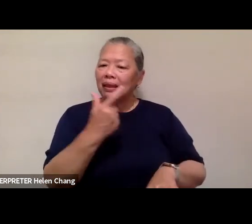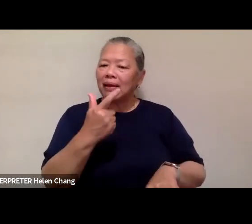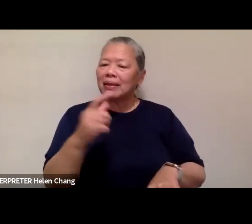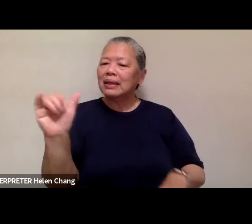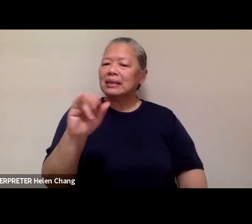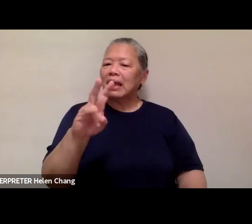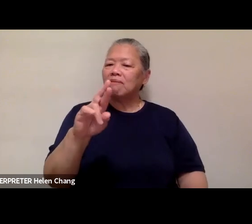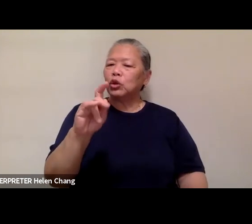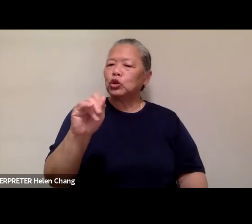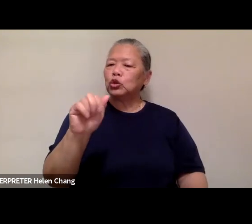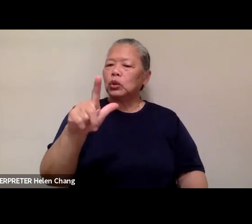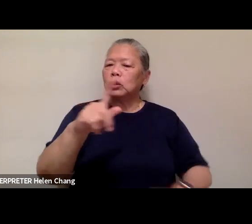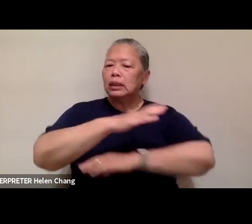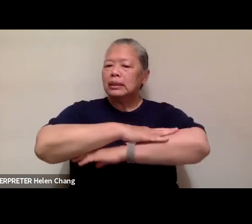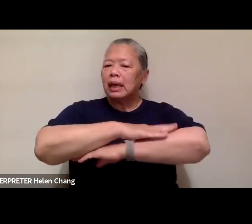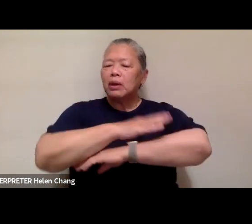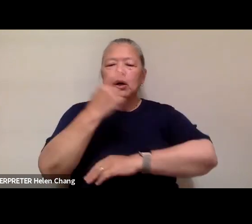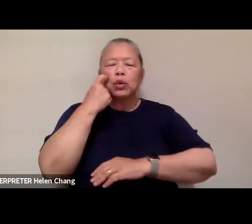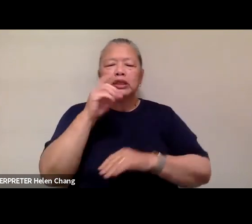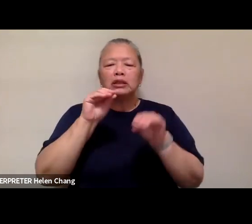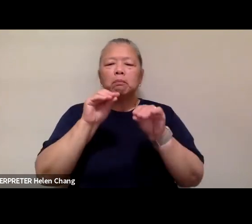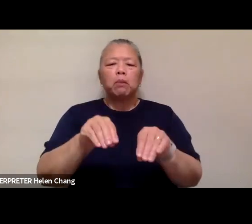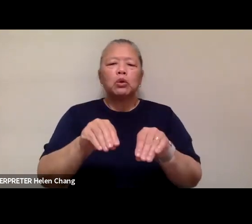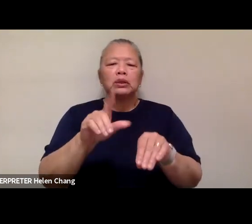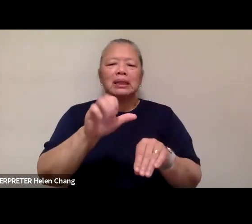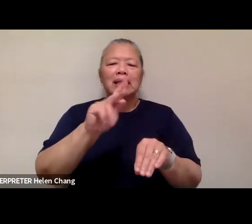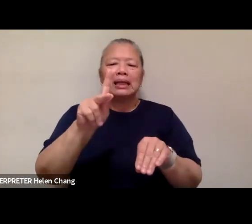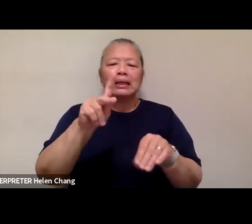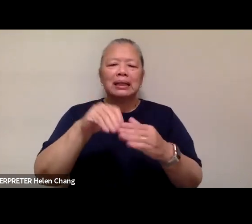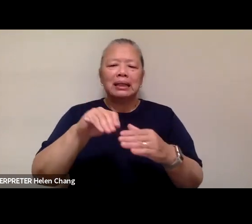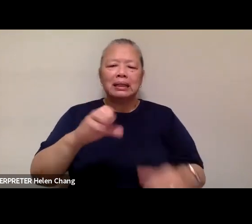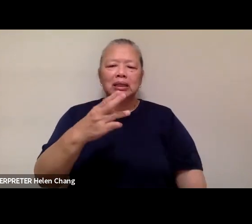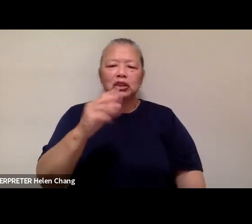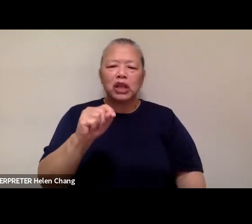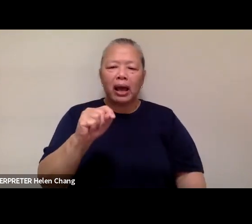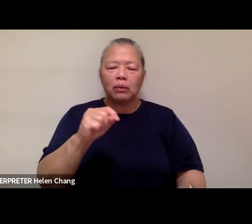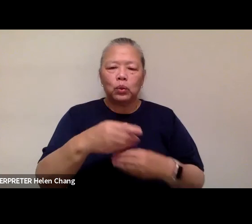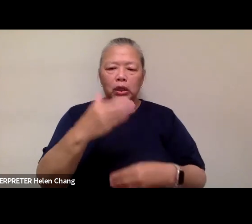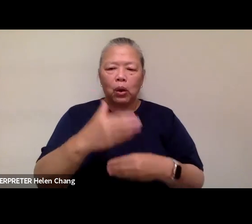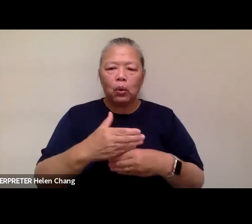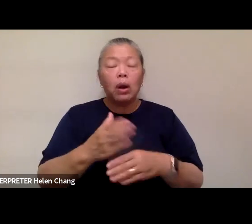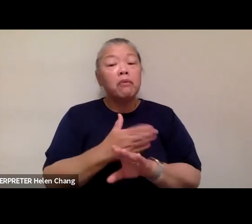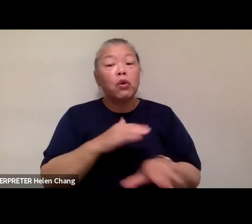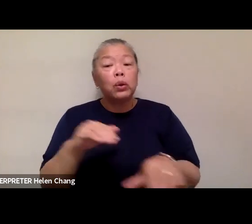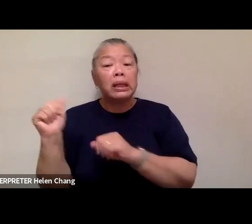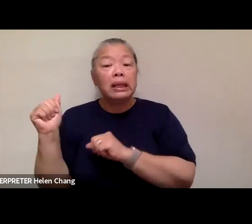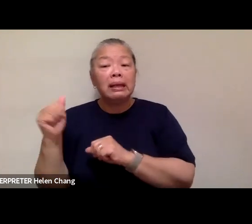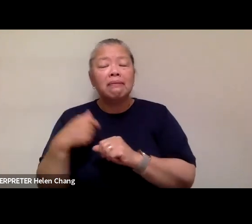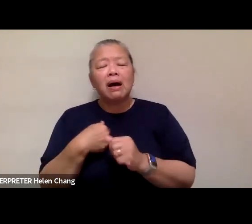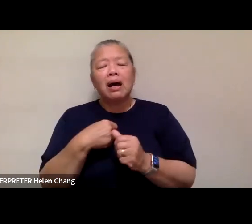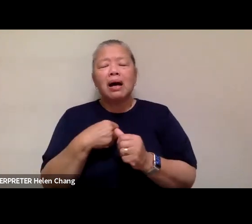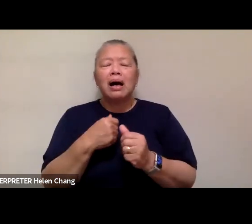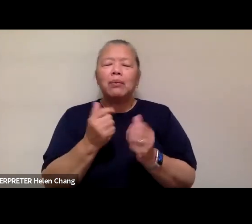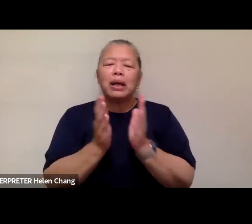And we have just posted a link to more information in the chat. And before you go, I would love to ask you, uh,